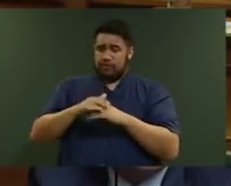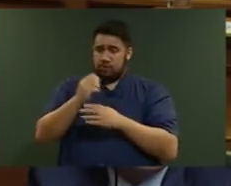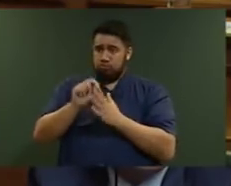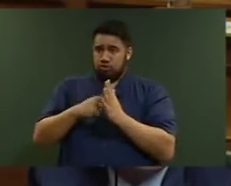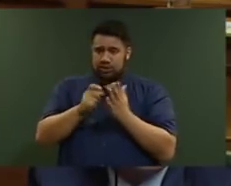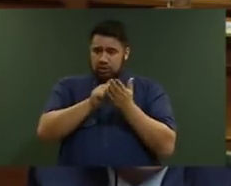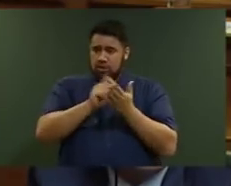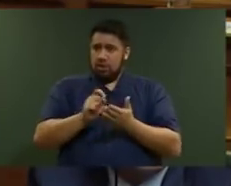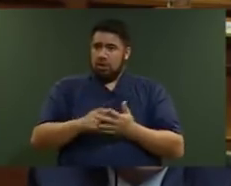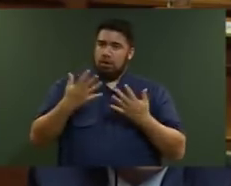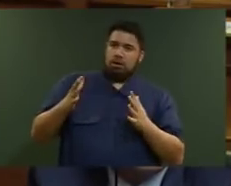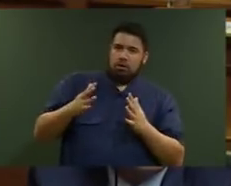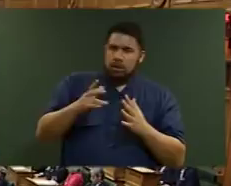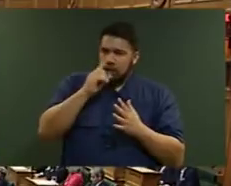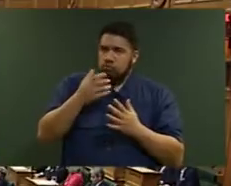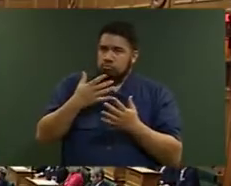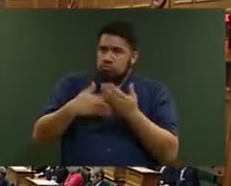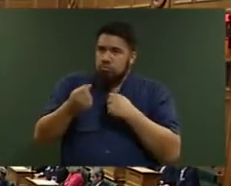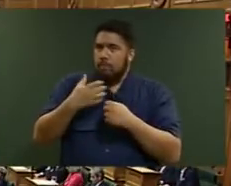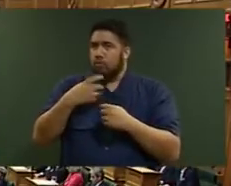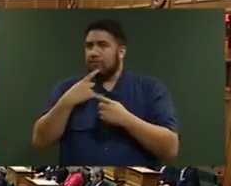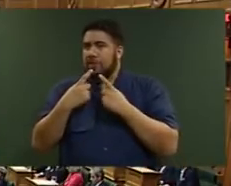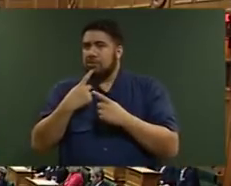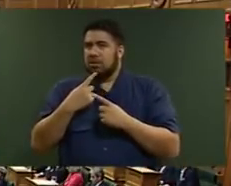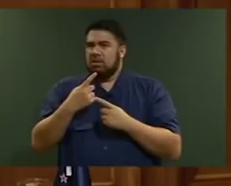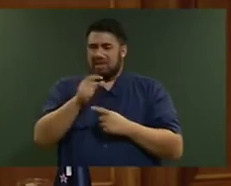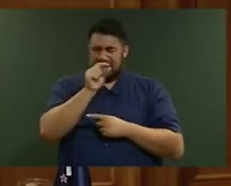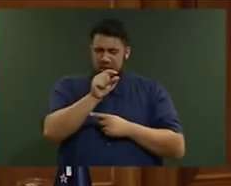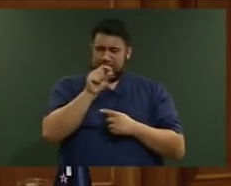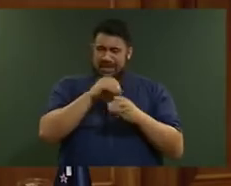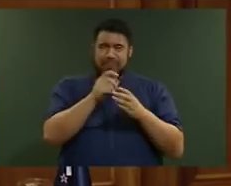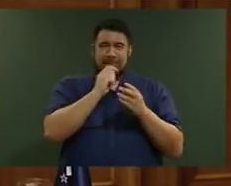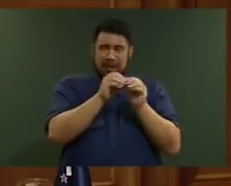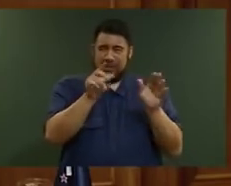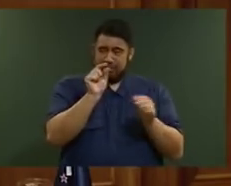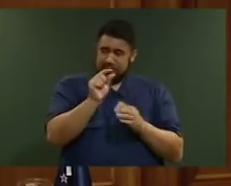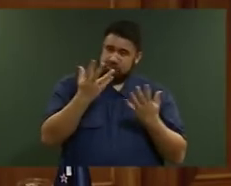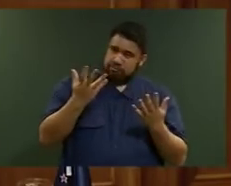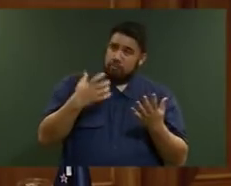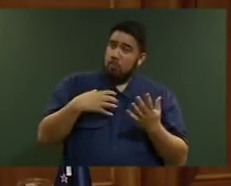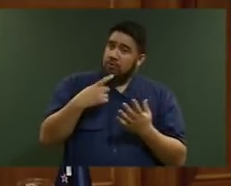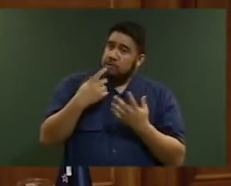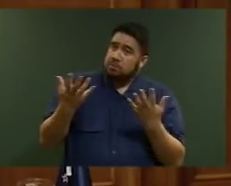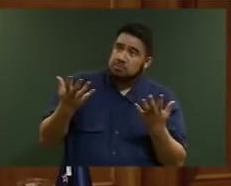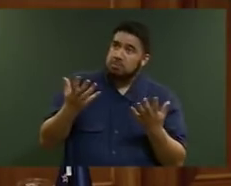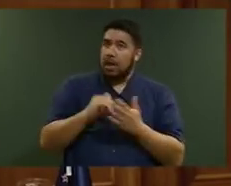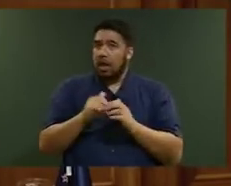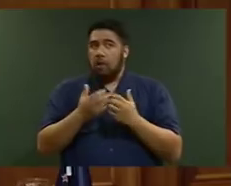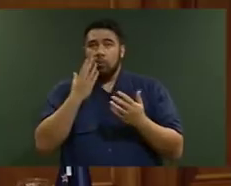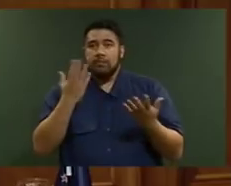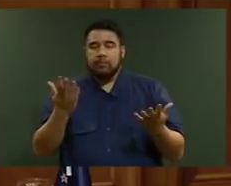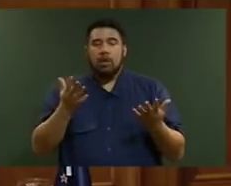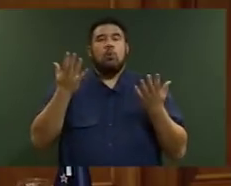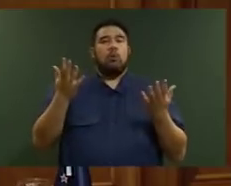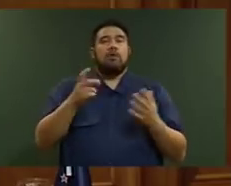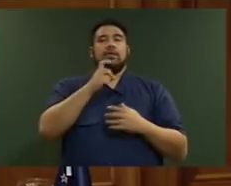vague lines in a press release? Mr Speaker. Mr the officials are providing me with